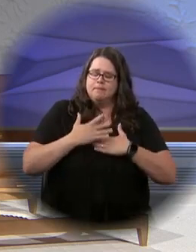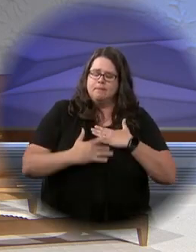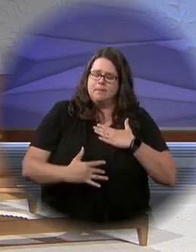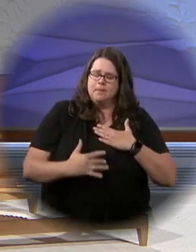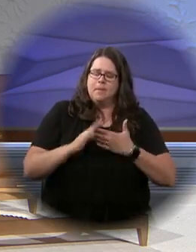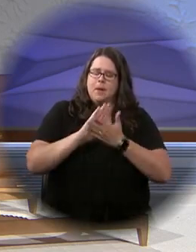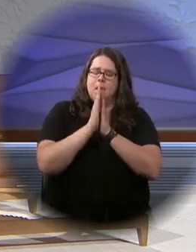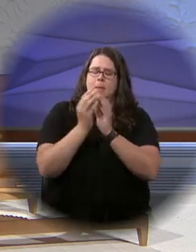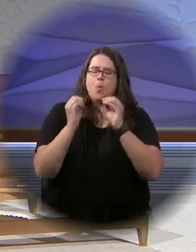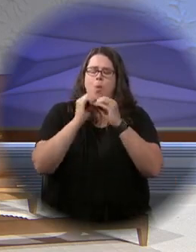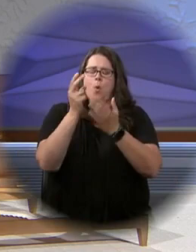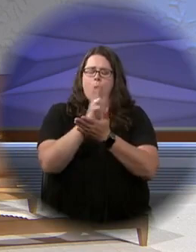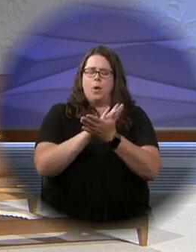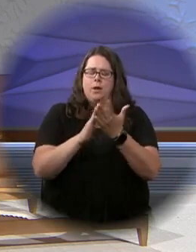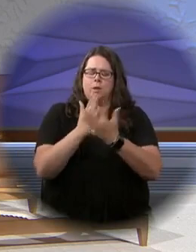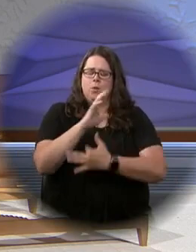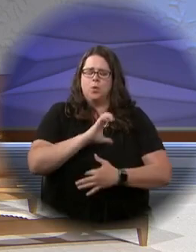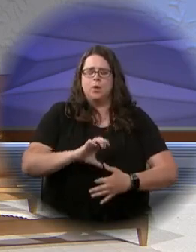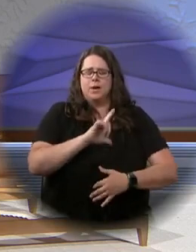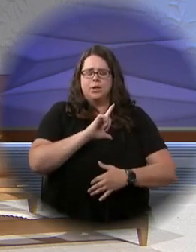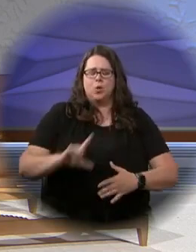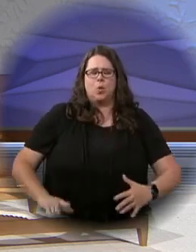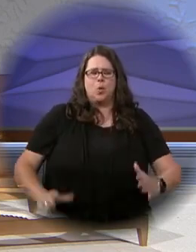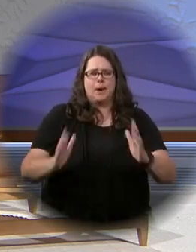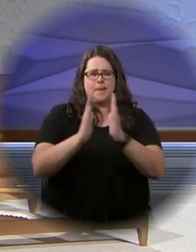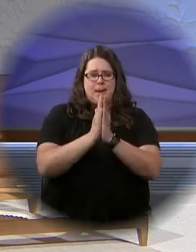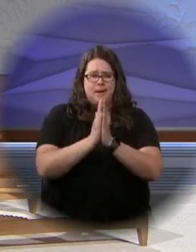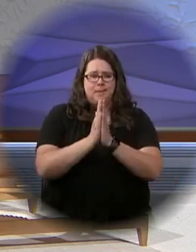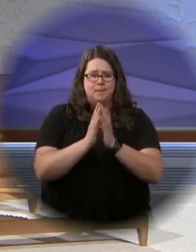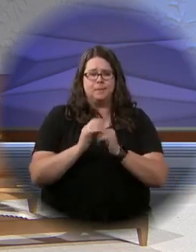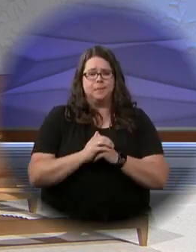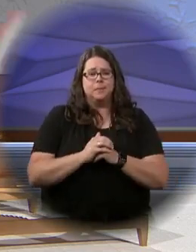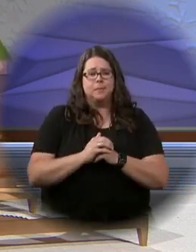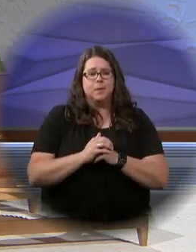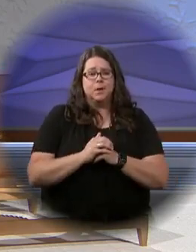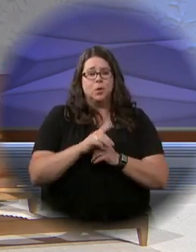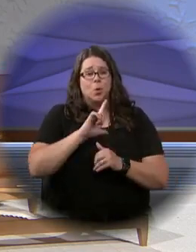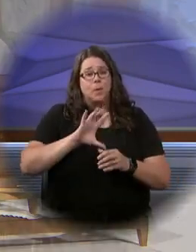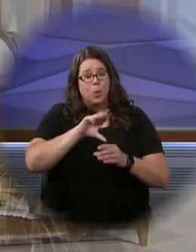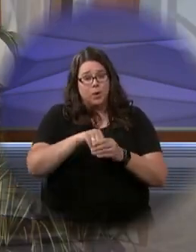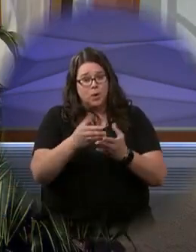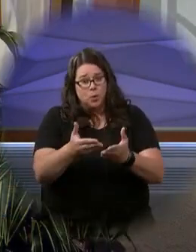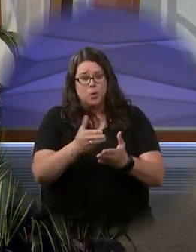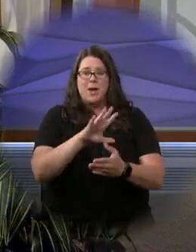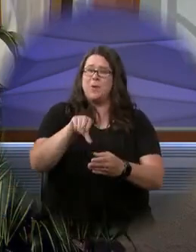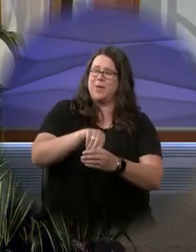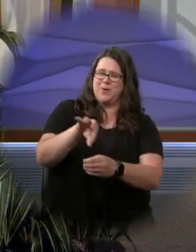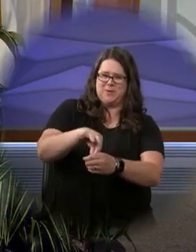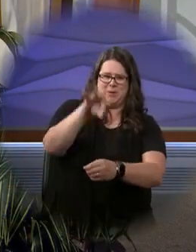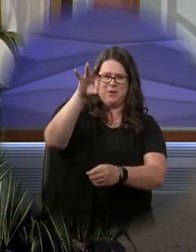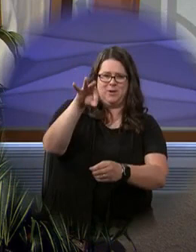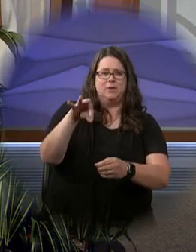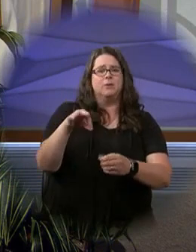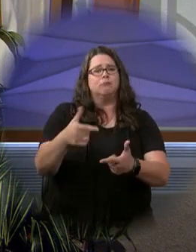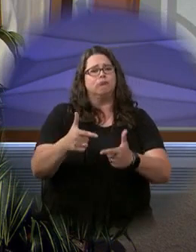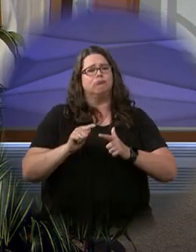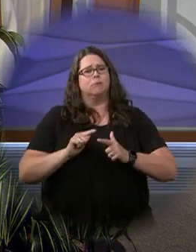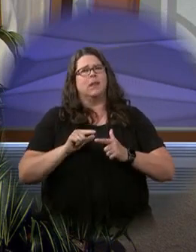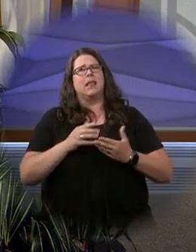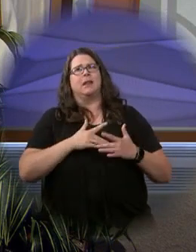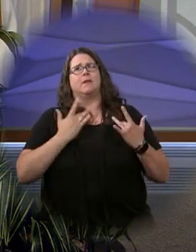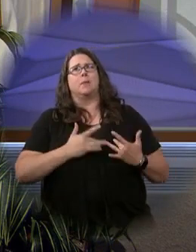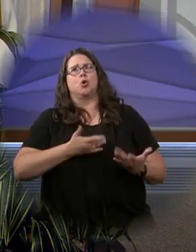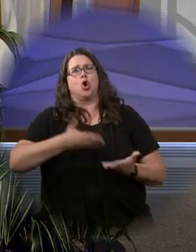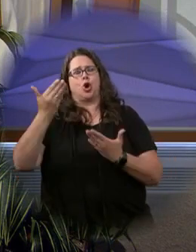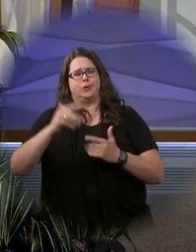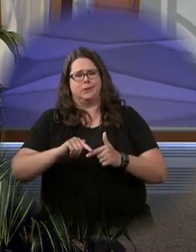greater holiness. Through Christ, our Lord. Amen. The Lord be with you. And with your spirit. Lift up